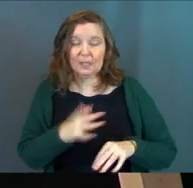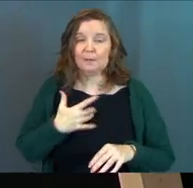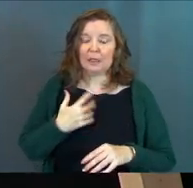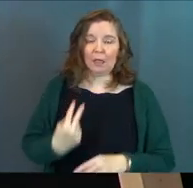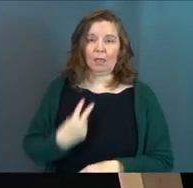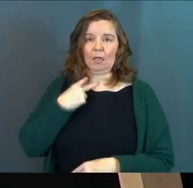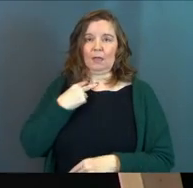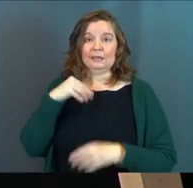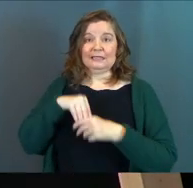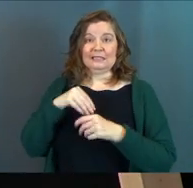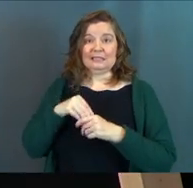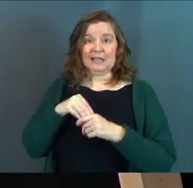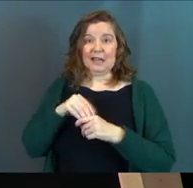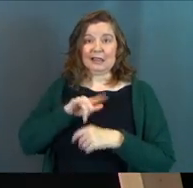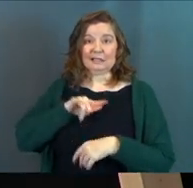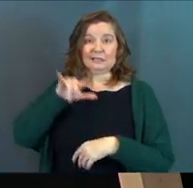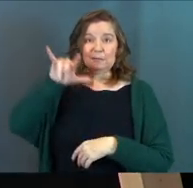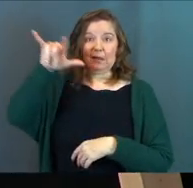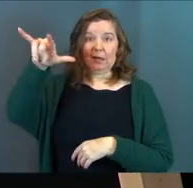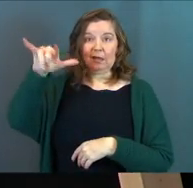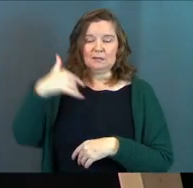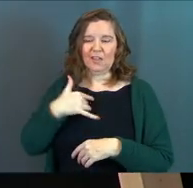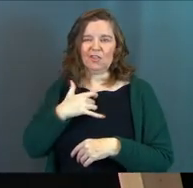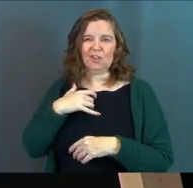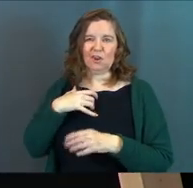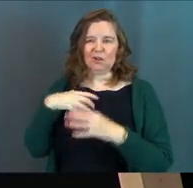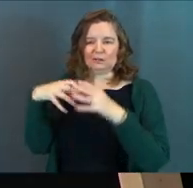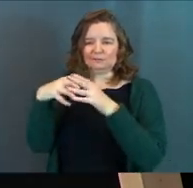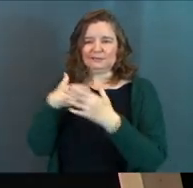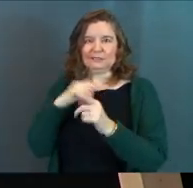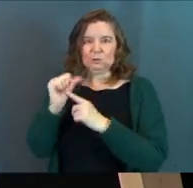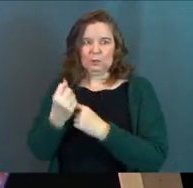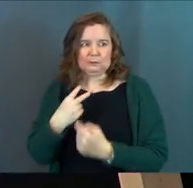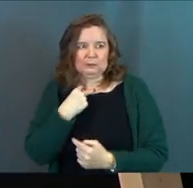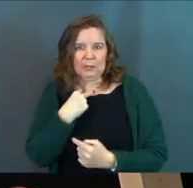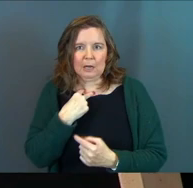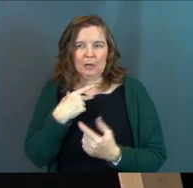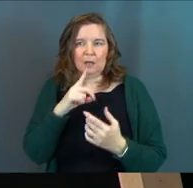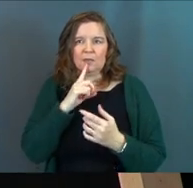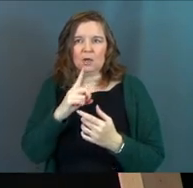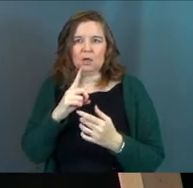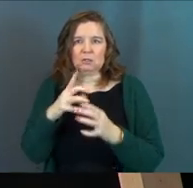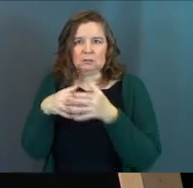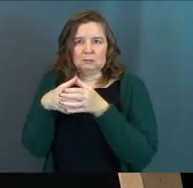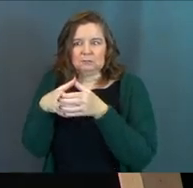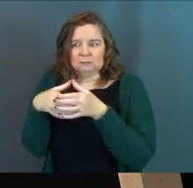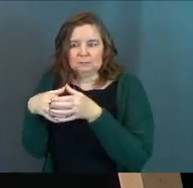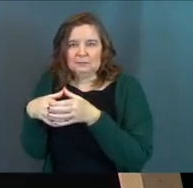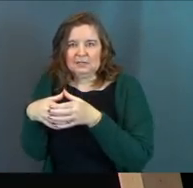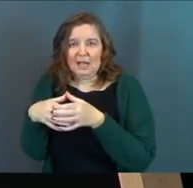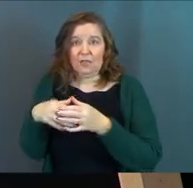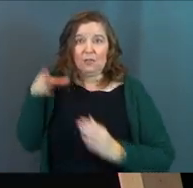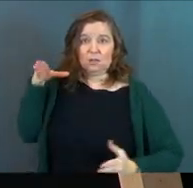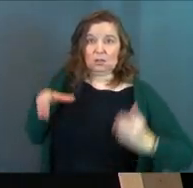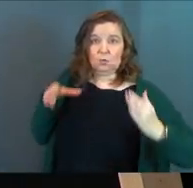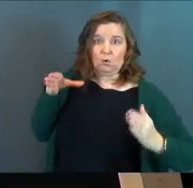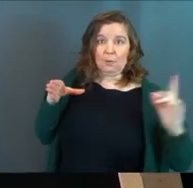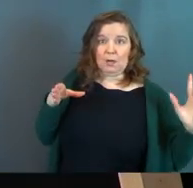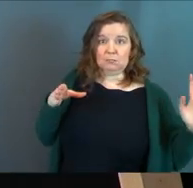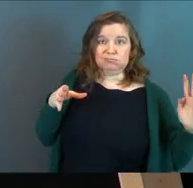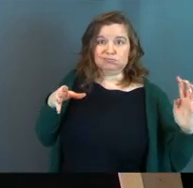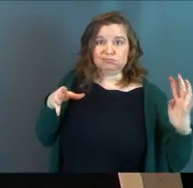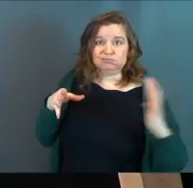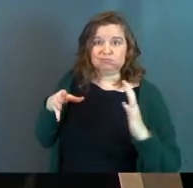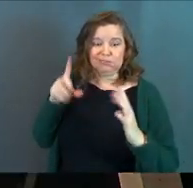trapped inside this spaceship, and they're like in a cockpit kind of a situation, and they're these monster kind of robots that they